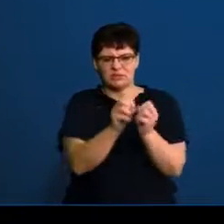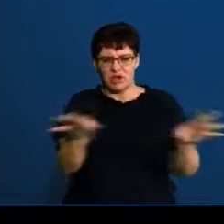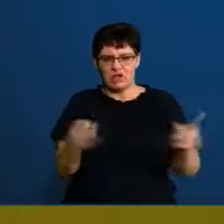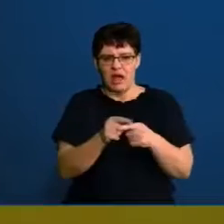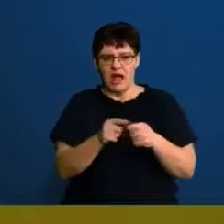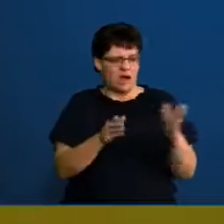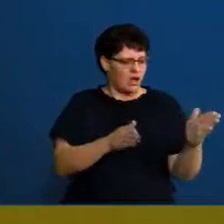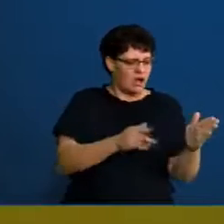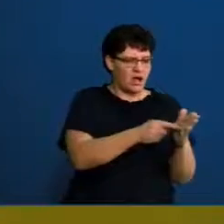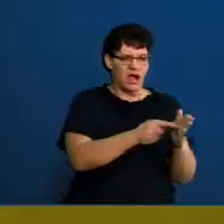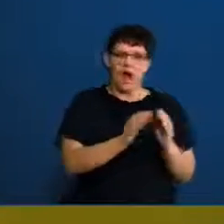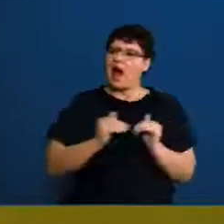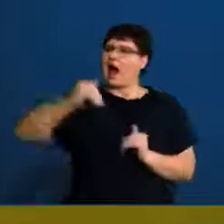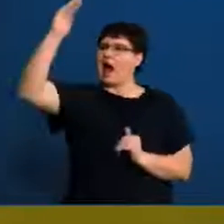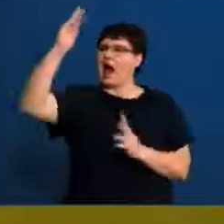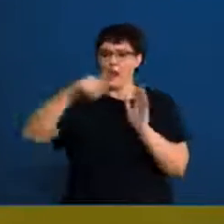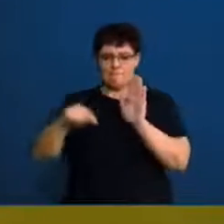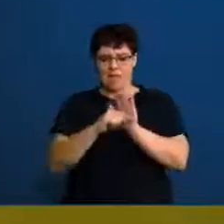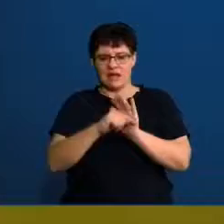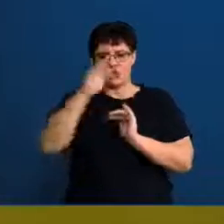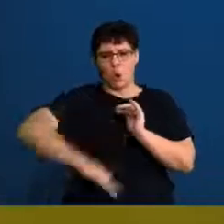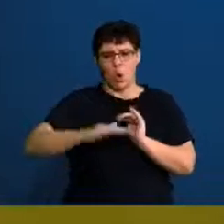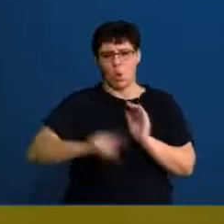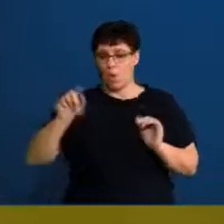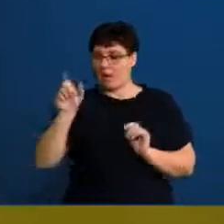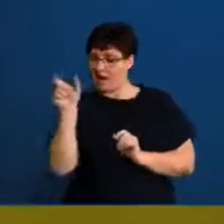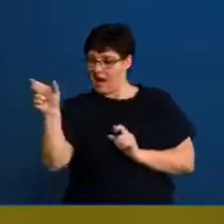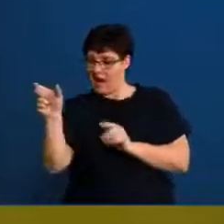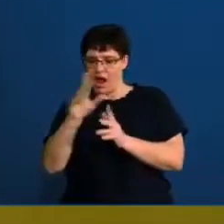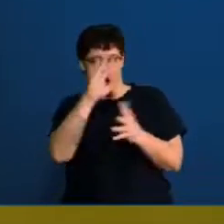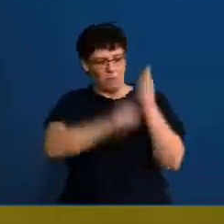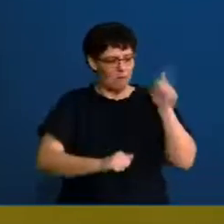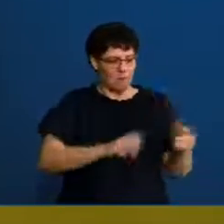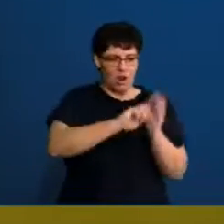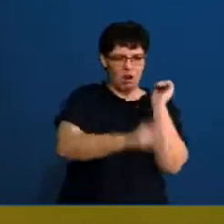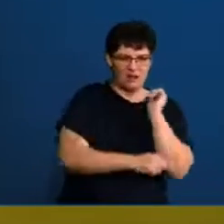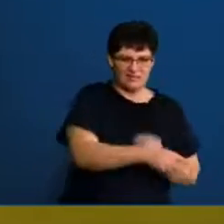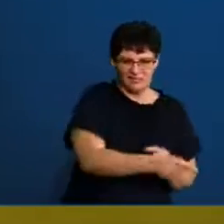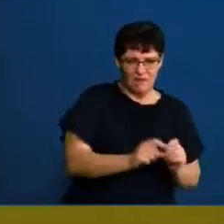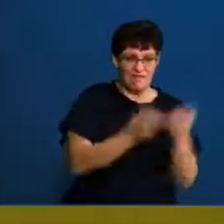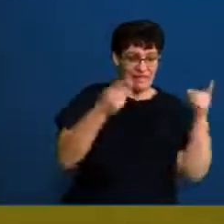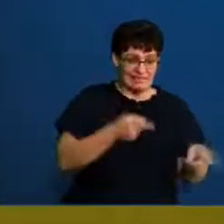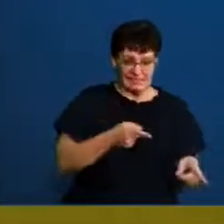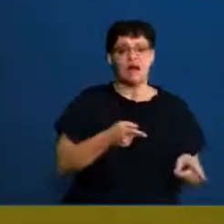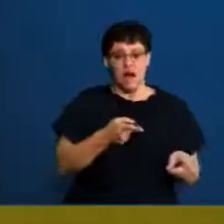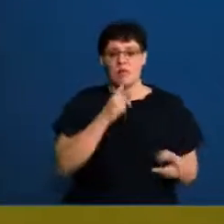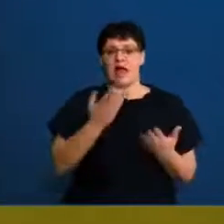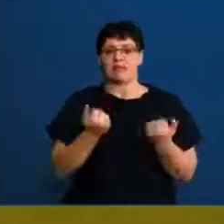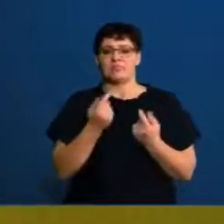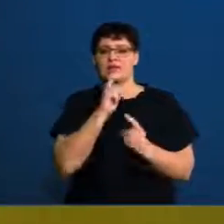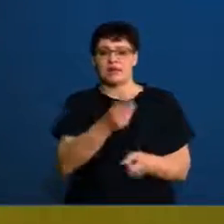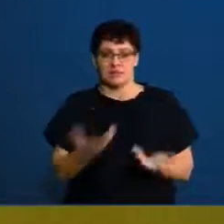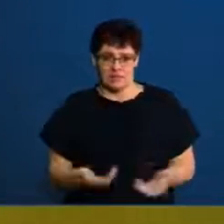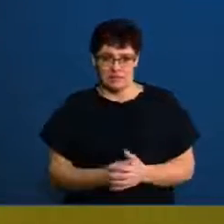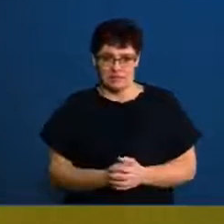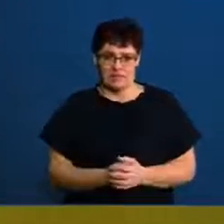range, which would be our highest minus our lowest number. Okay. What other questions could we expect? We can also